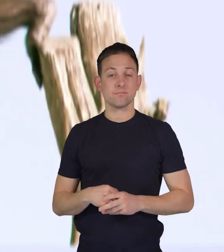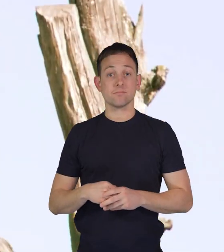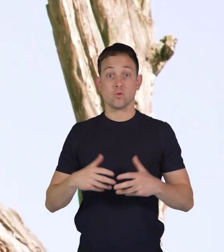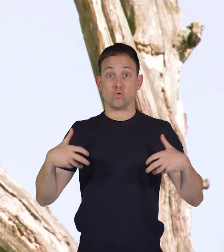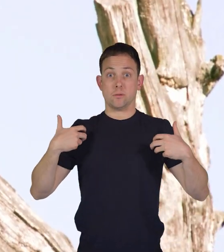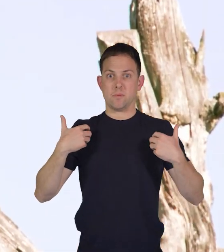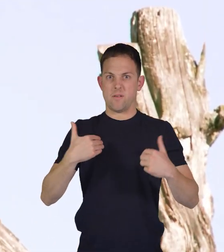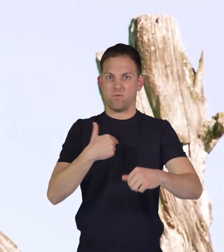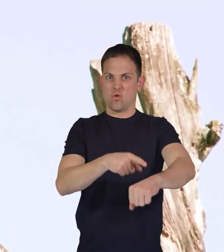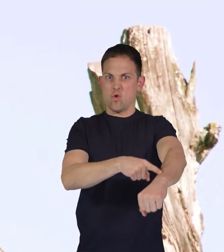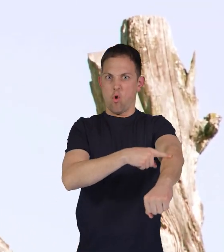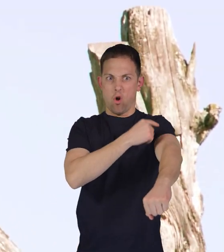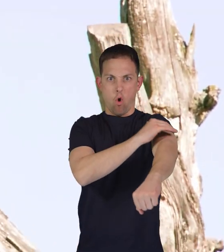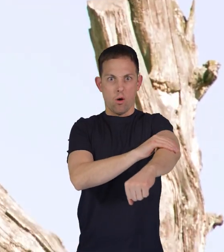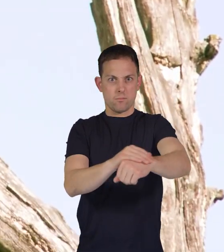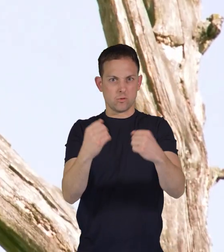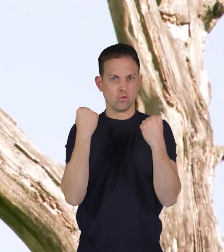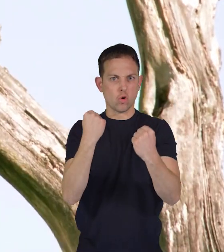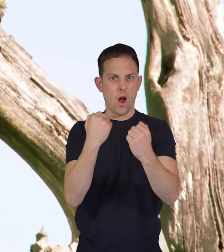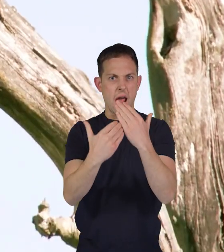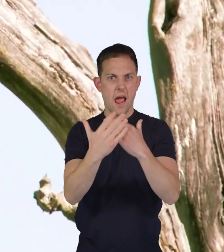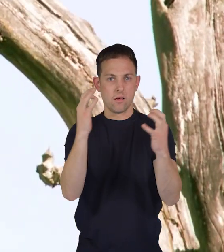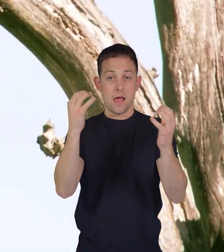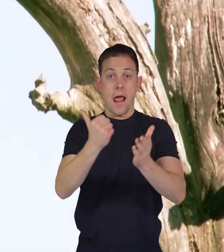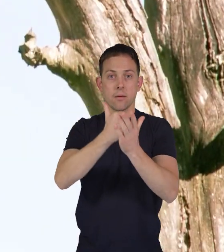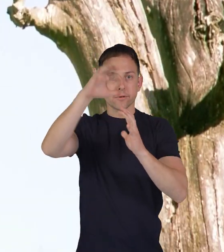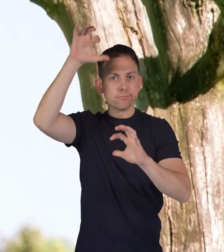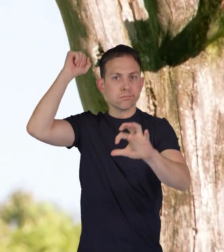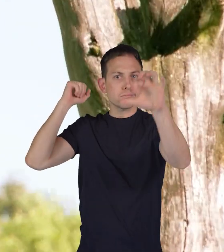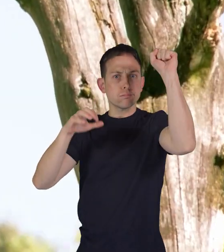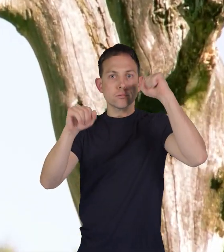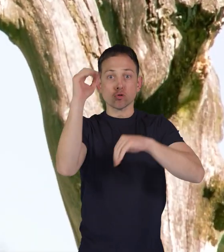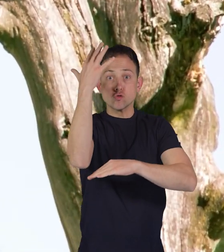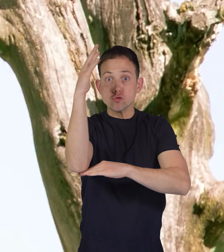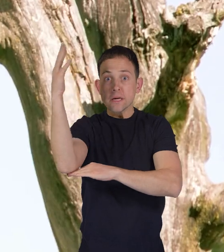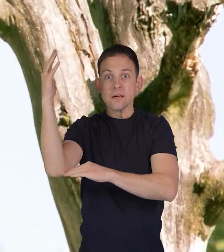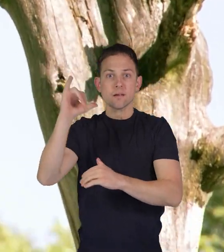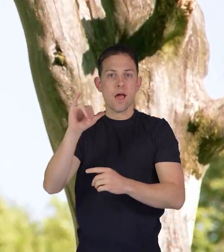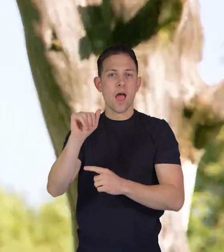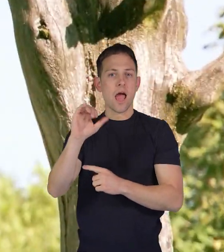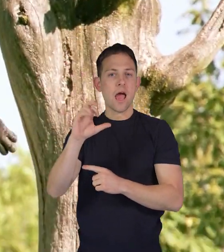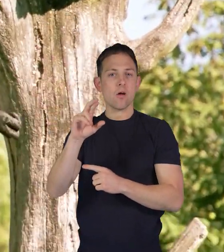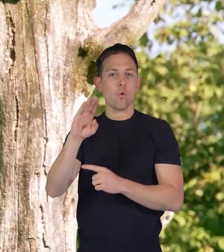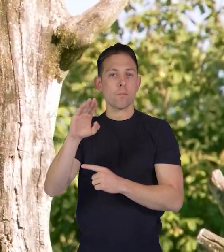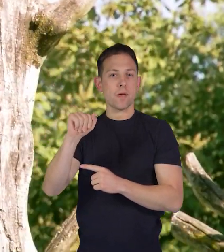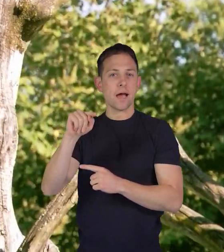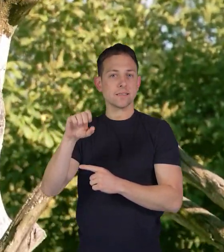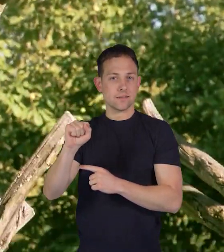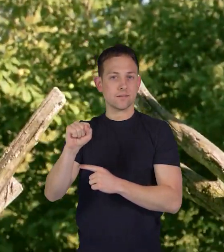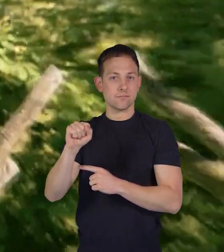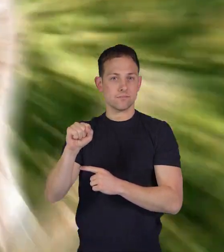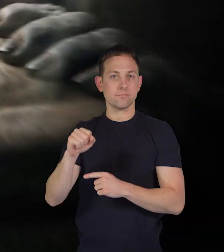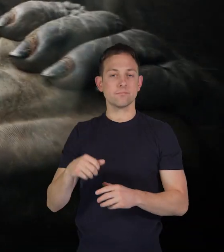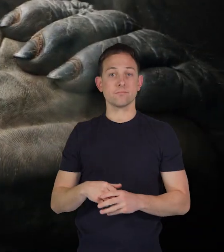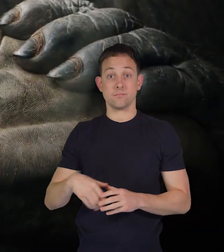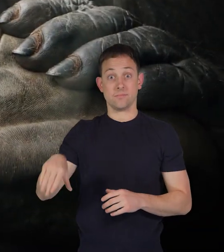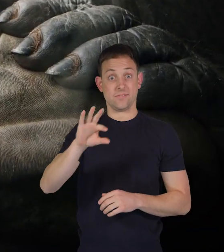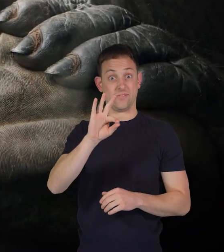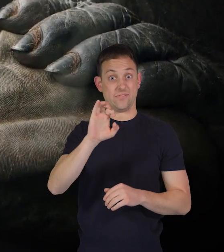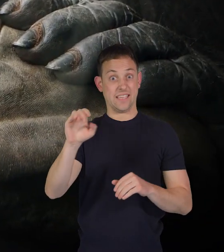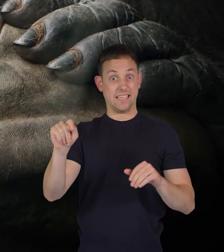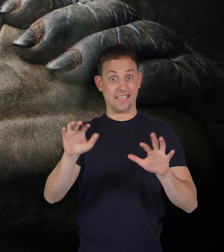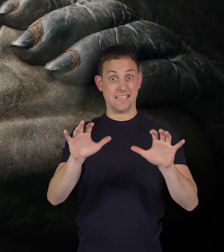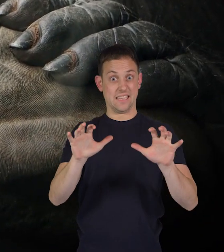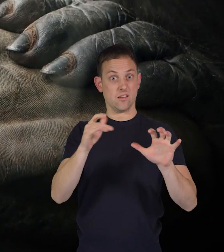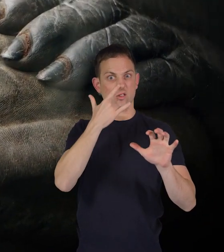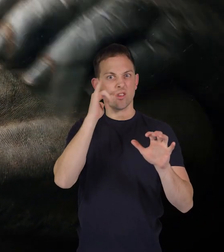chimps have long arms and strong hands that help them swing from tree branches like acrobats and their